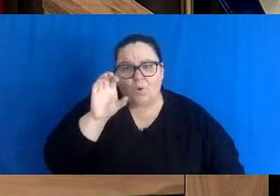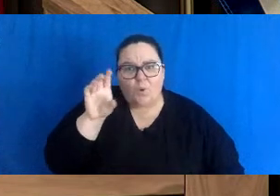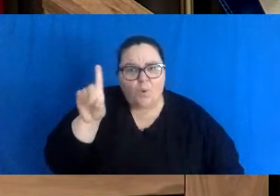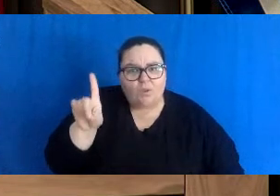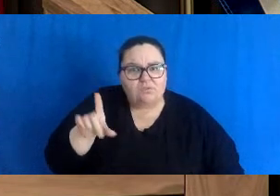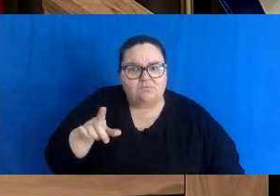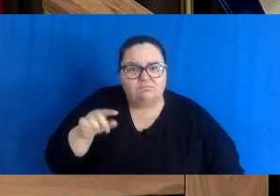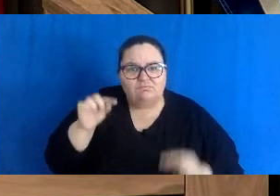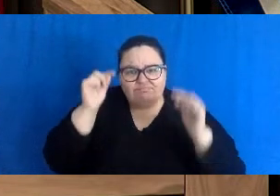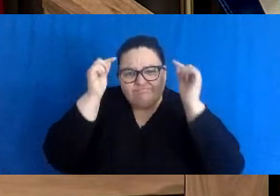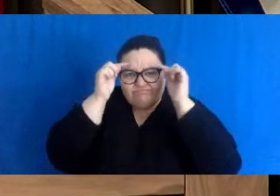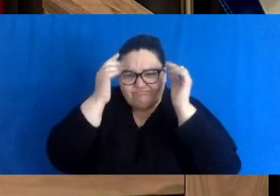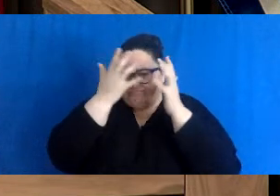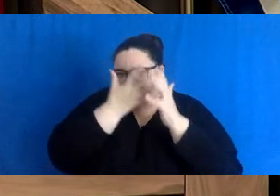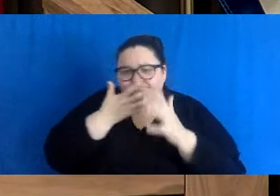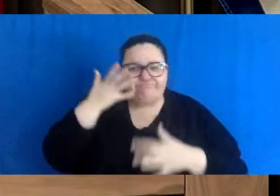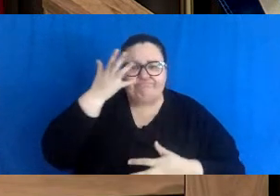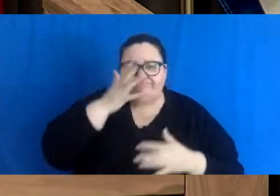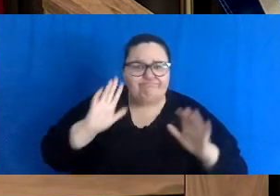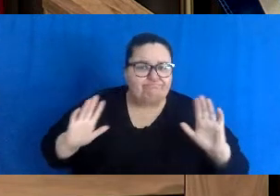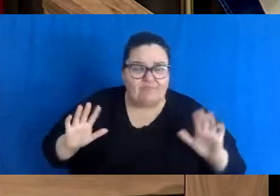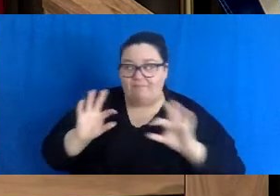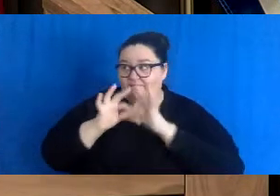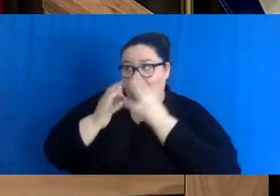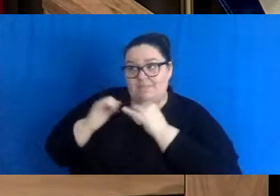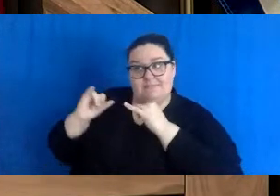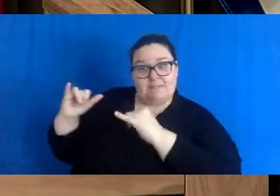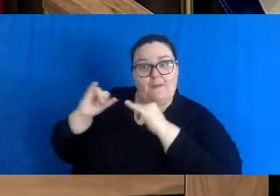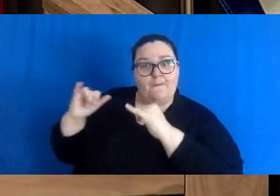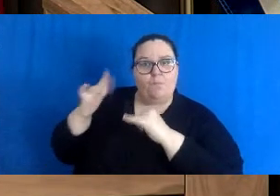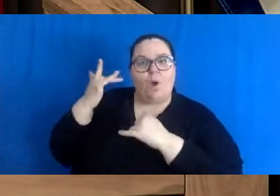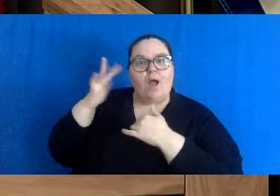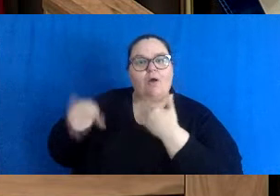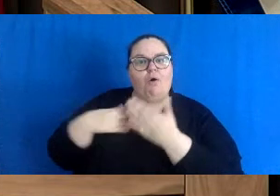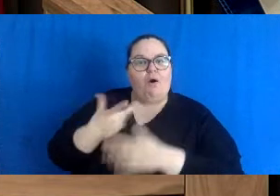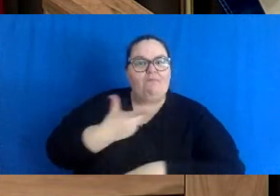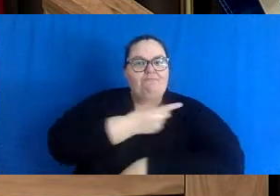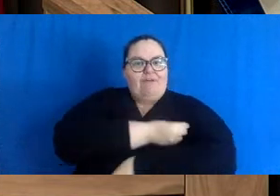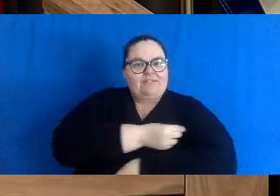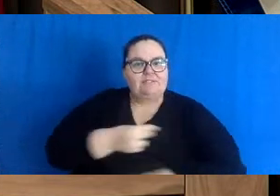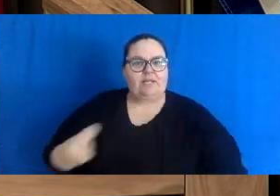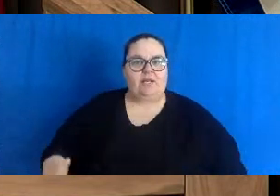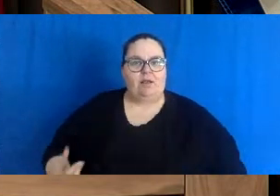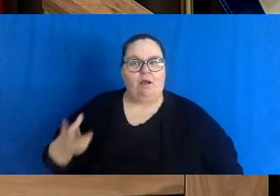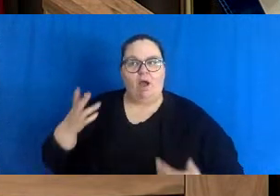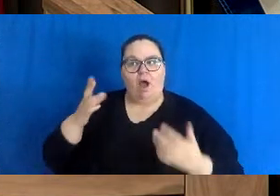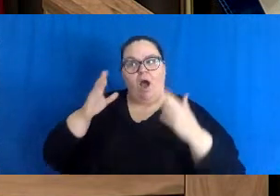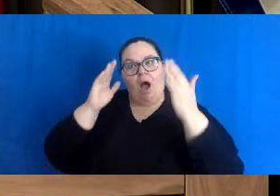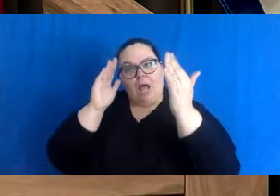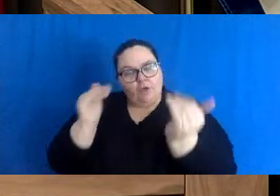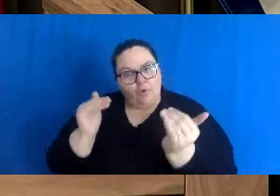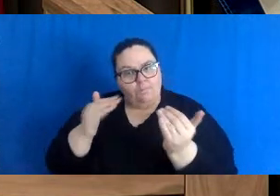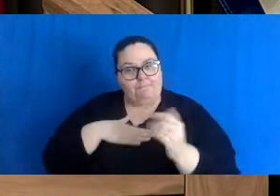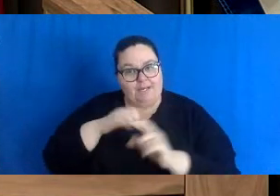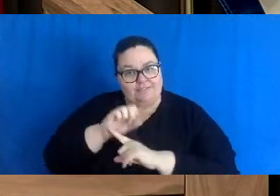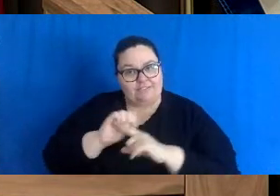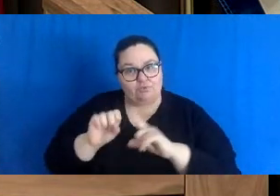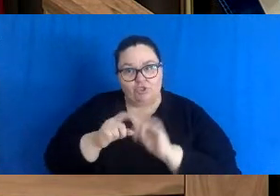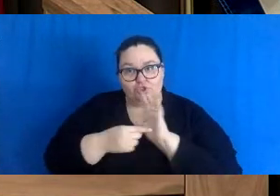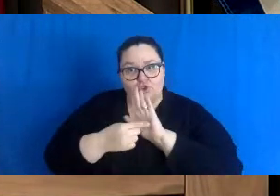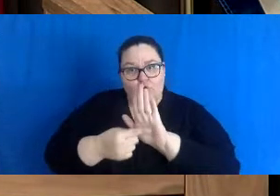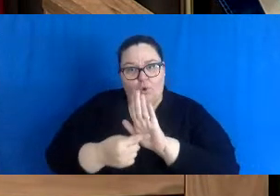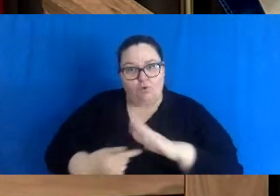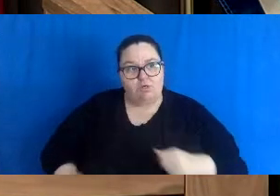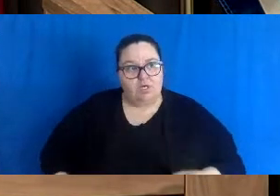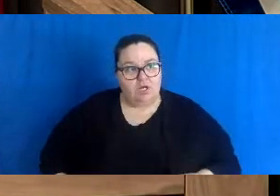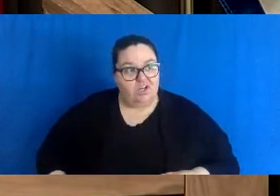for my family because we are all vaccinated so there's a reason why we're pushing vaccinations so hard this